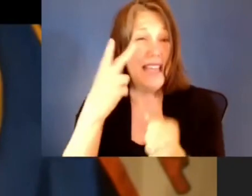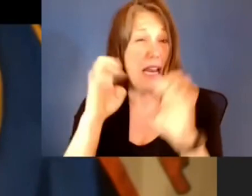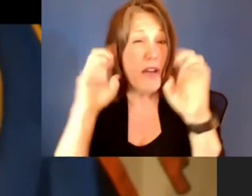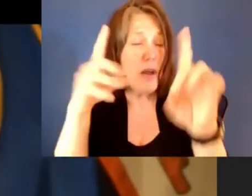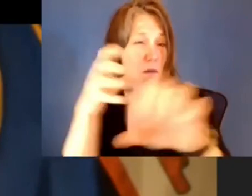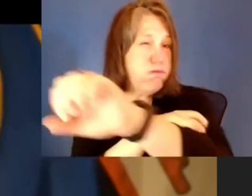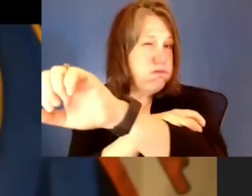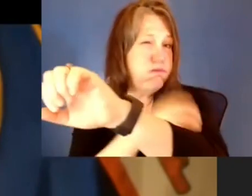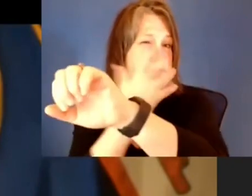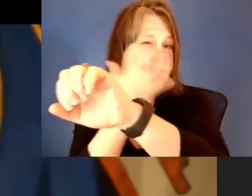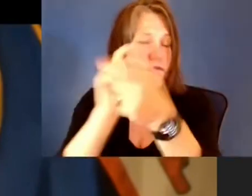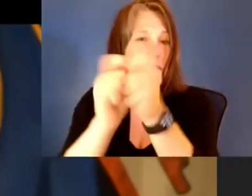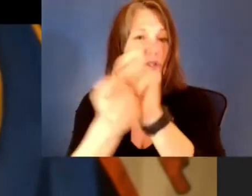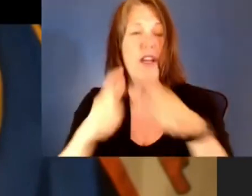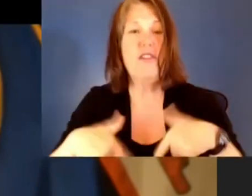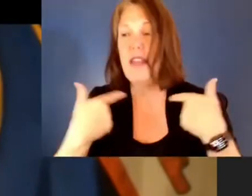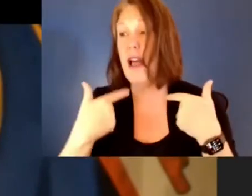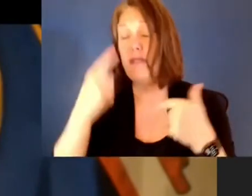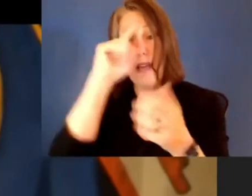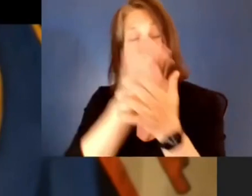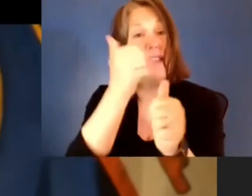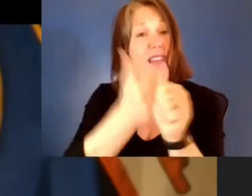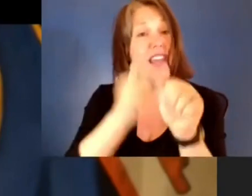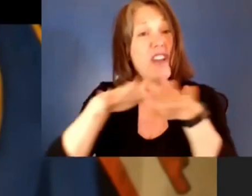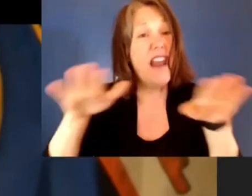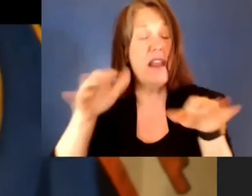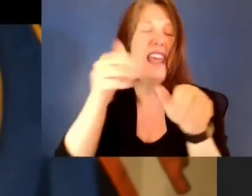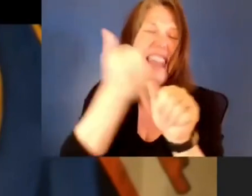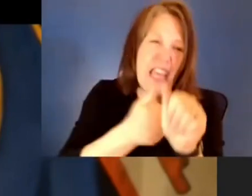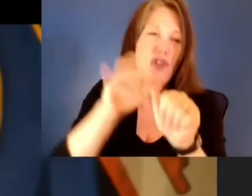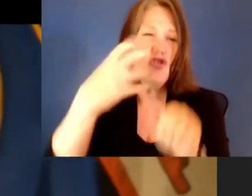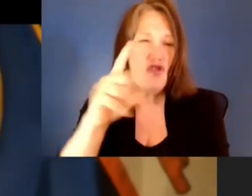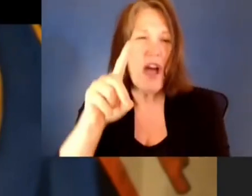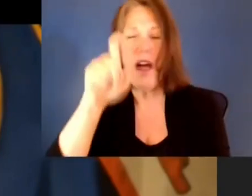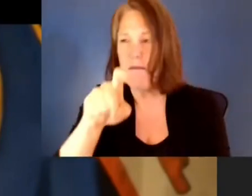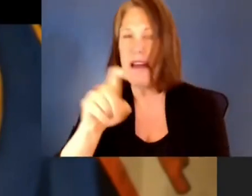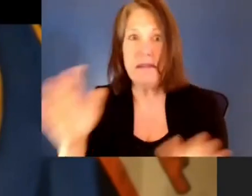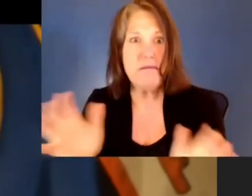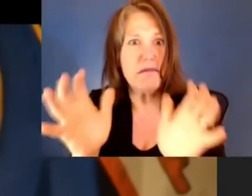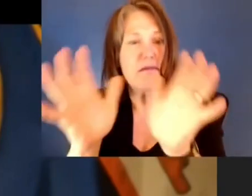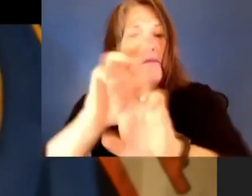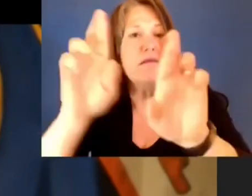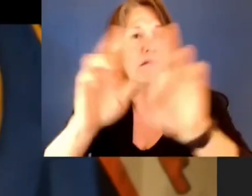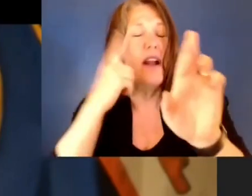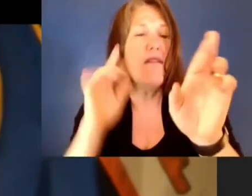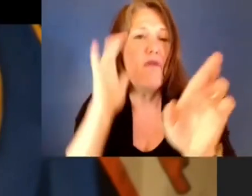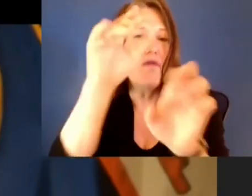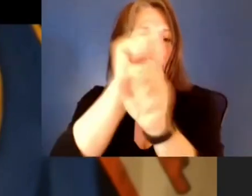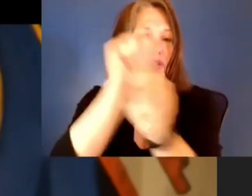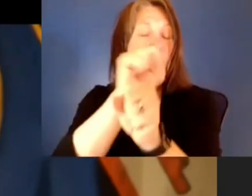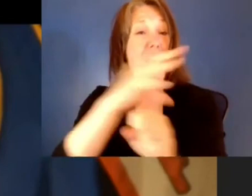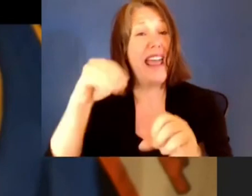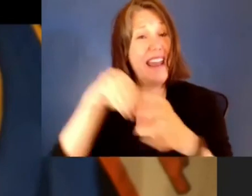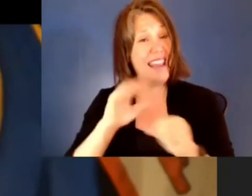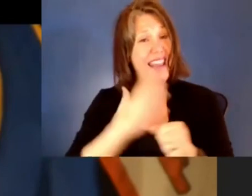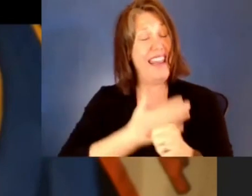that each and every child must receive an education that prepares them for success in the future workforce and in our democracy. That's why today's event theme,